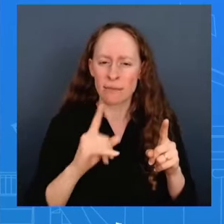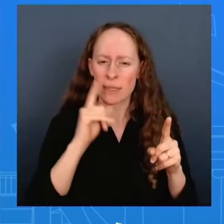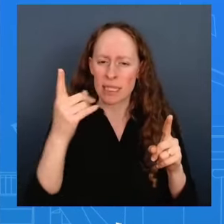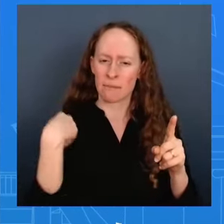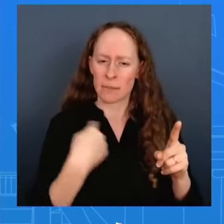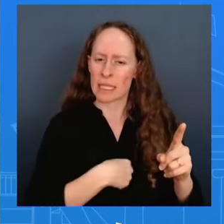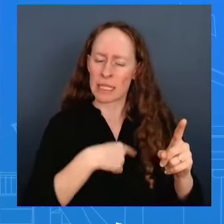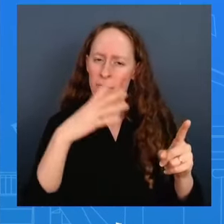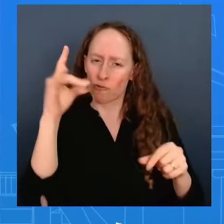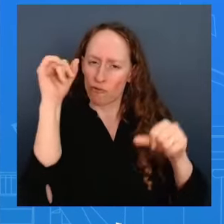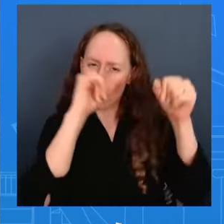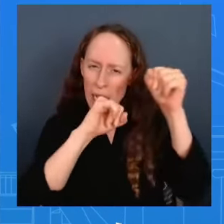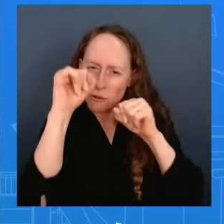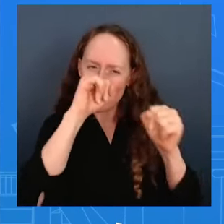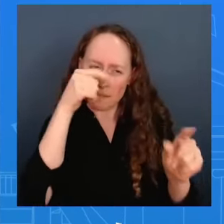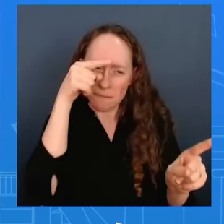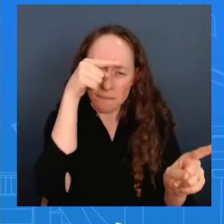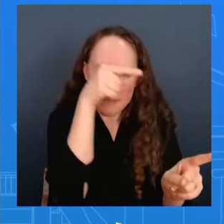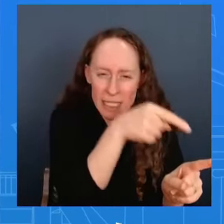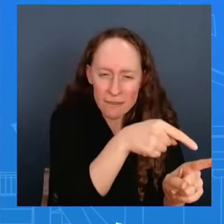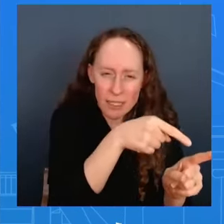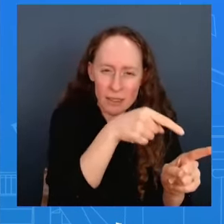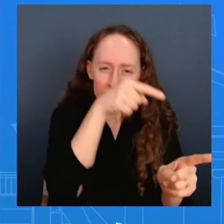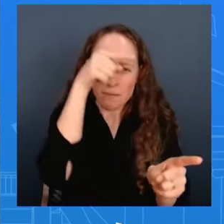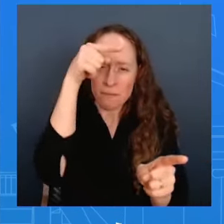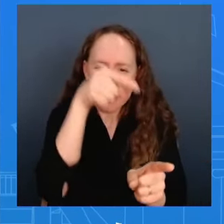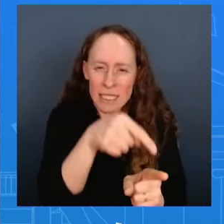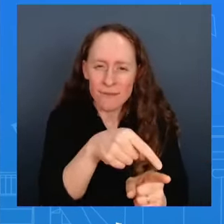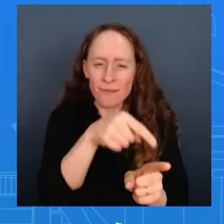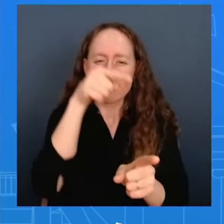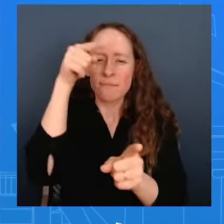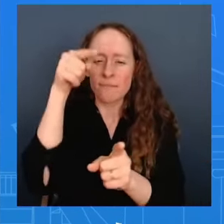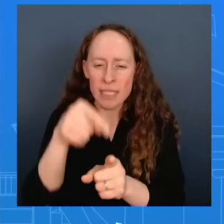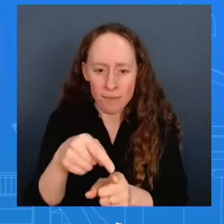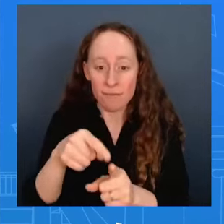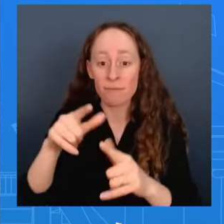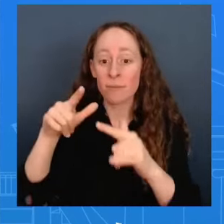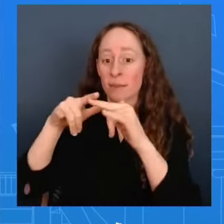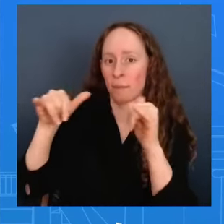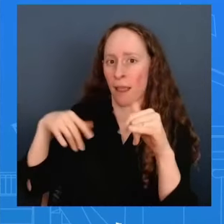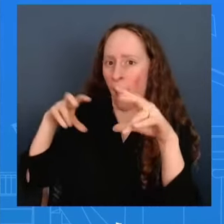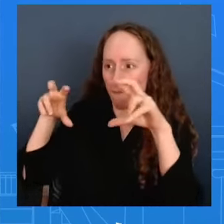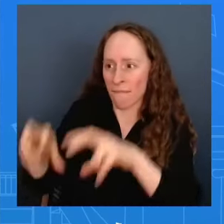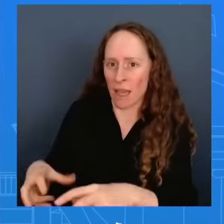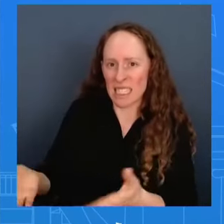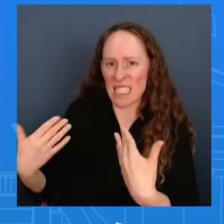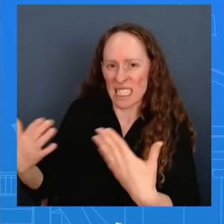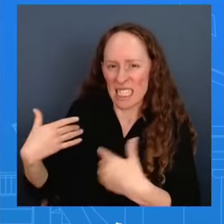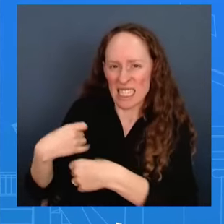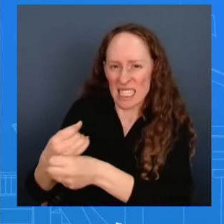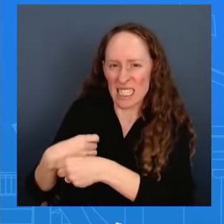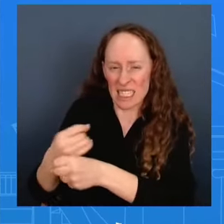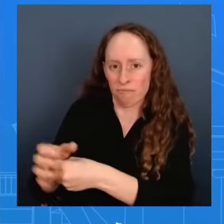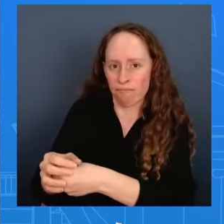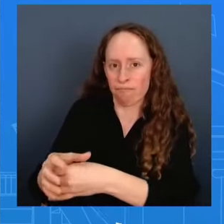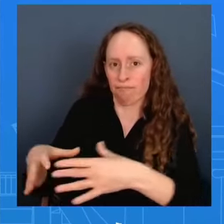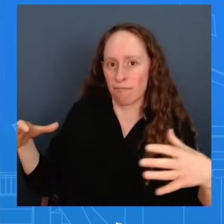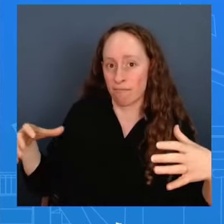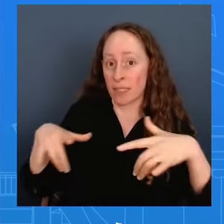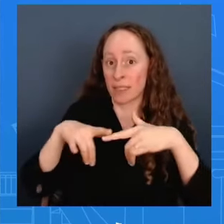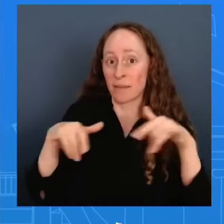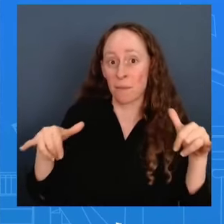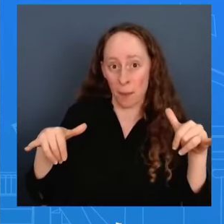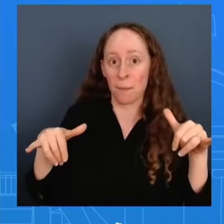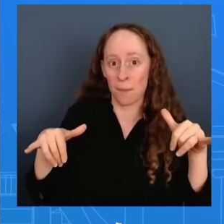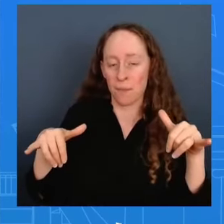investments that we're making the other aspect that we had to look at was um the effect of the tariffs on changing china's